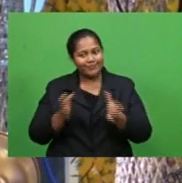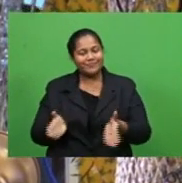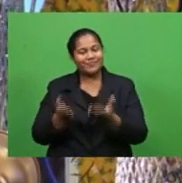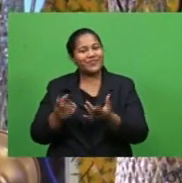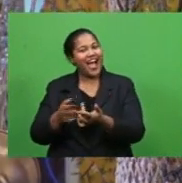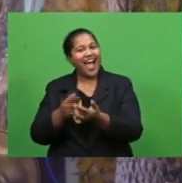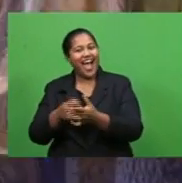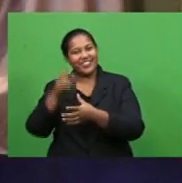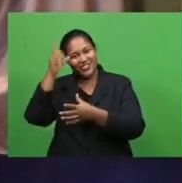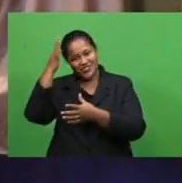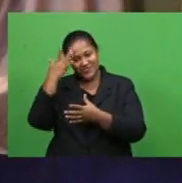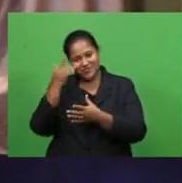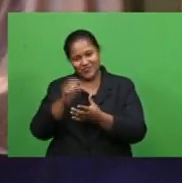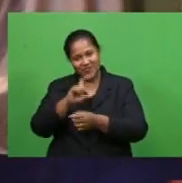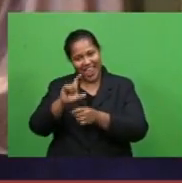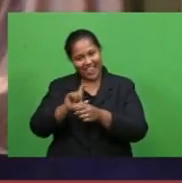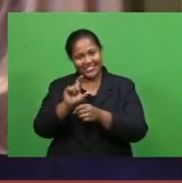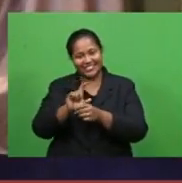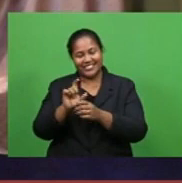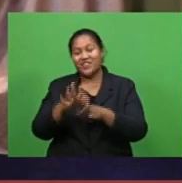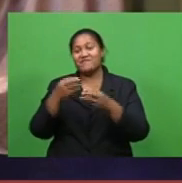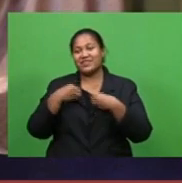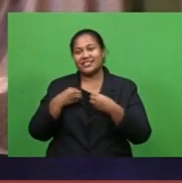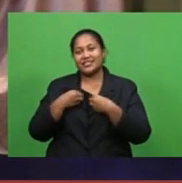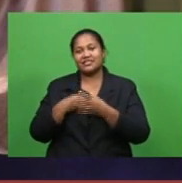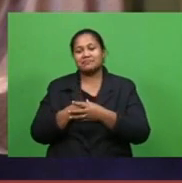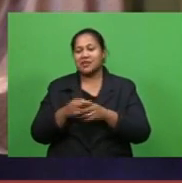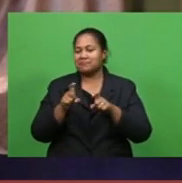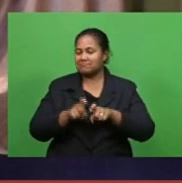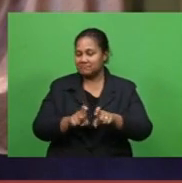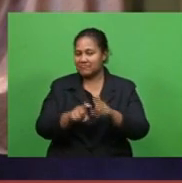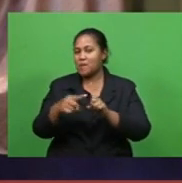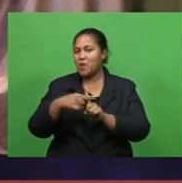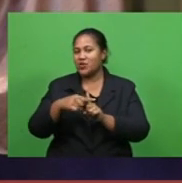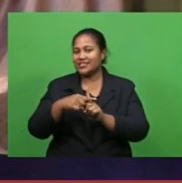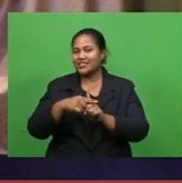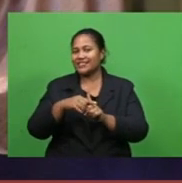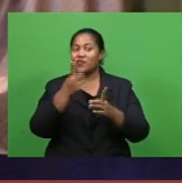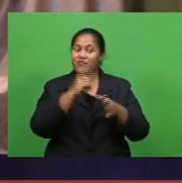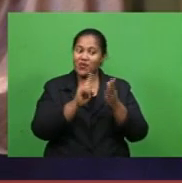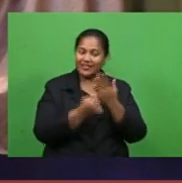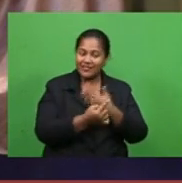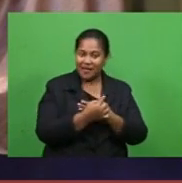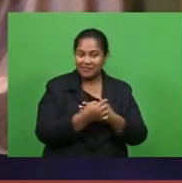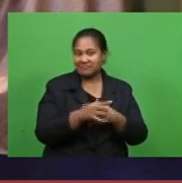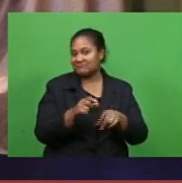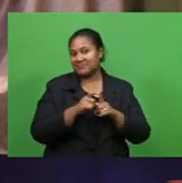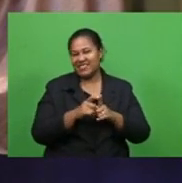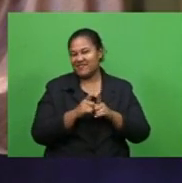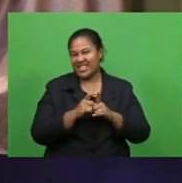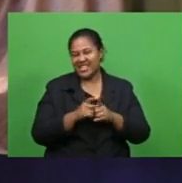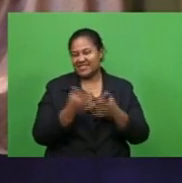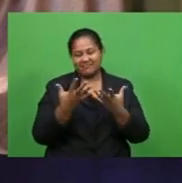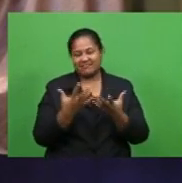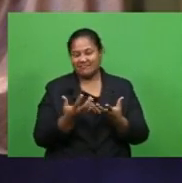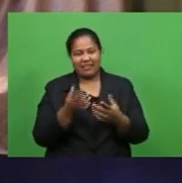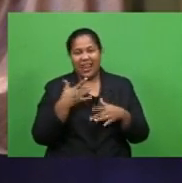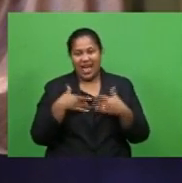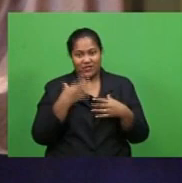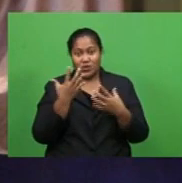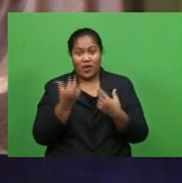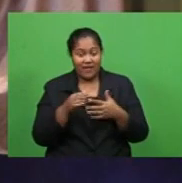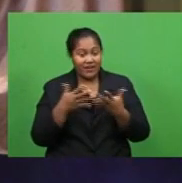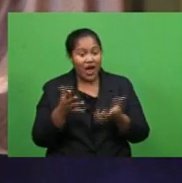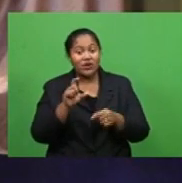entrepreneurs. Remaining positive in the face of what is a difficult situation and